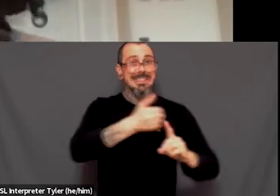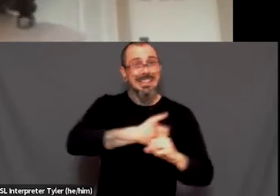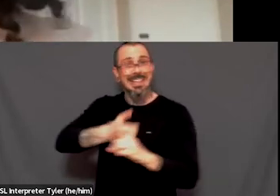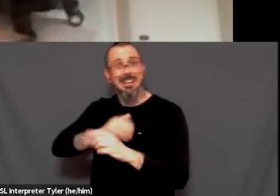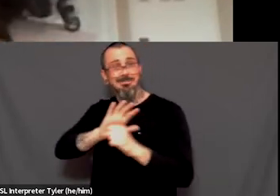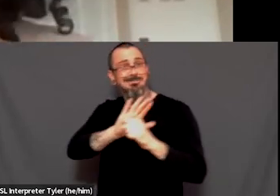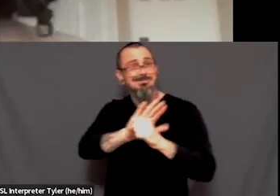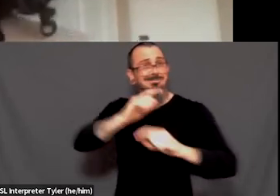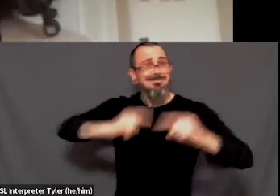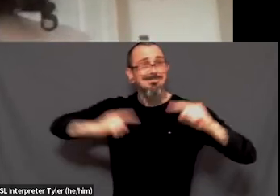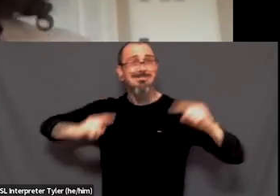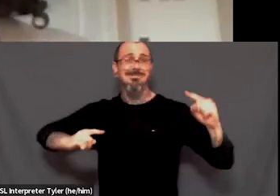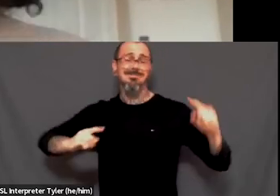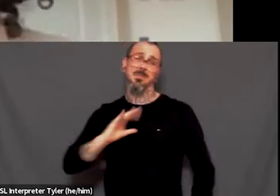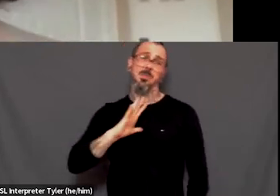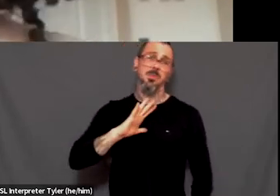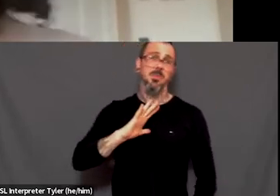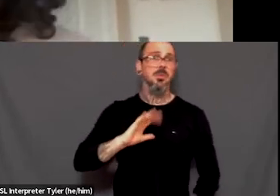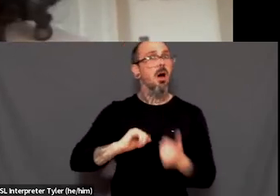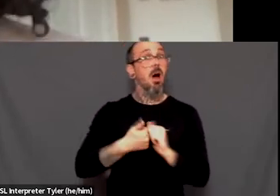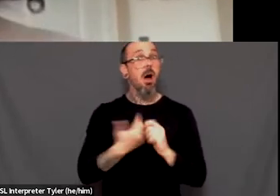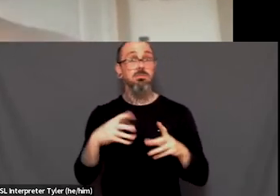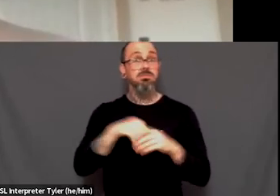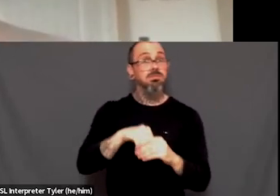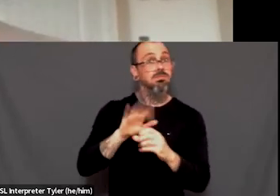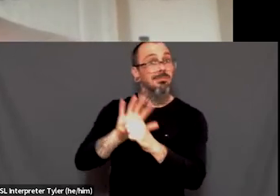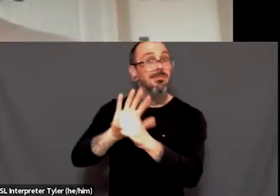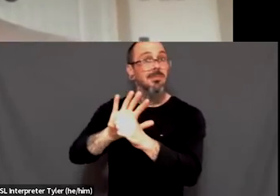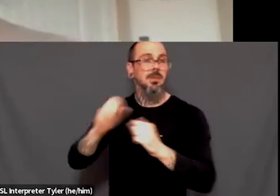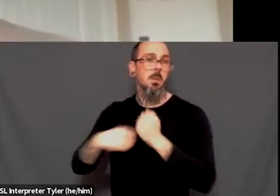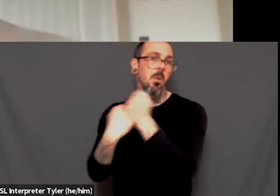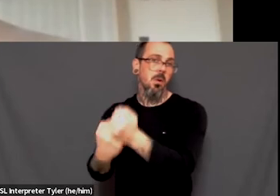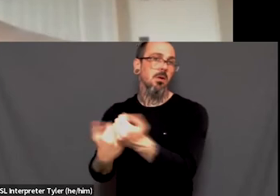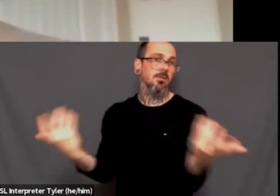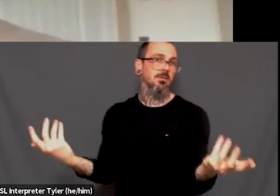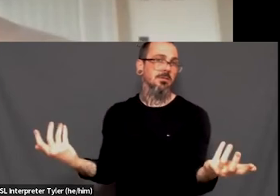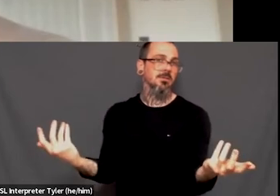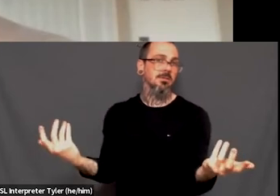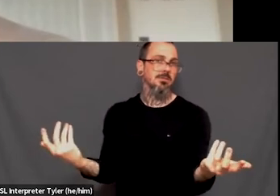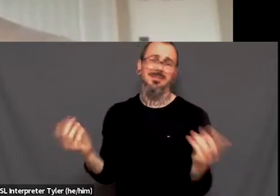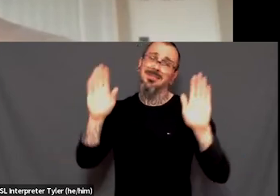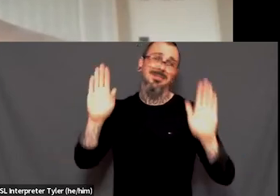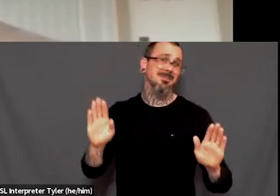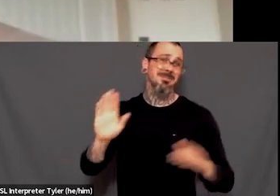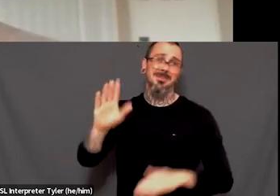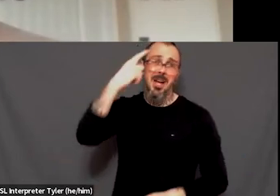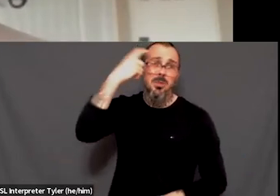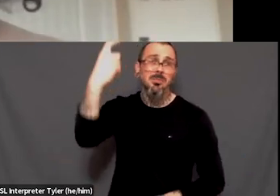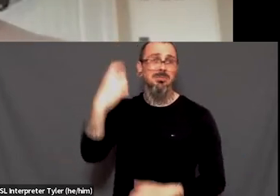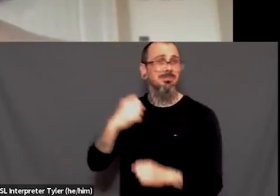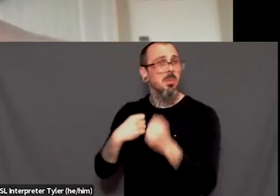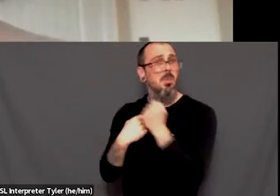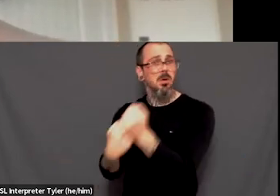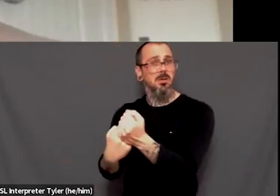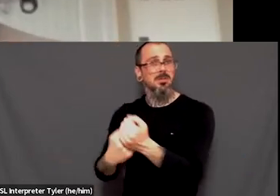And like the only way to do it is to support and like support their dreams. And I think that's, that's so great. Um, so like, I